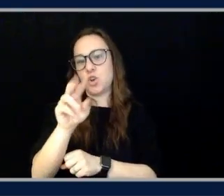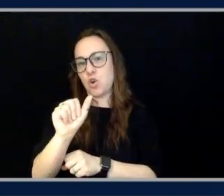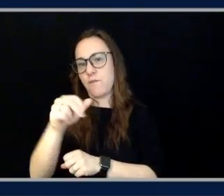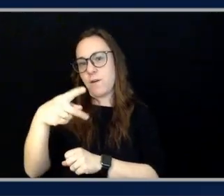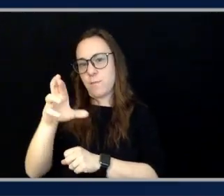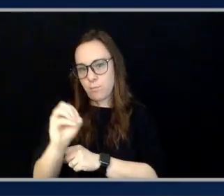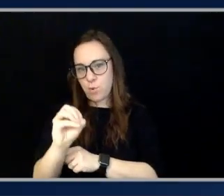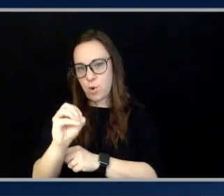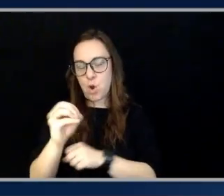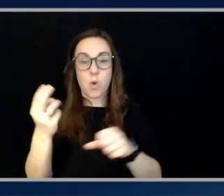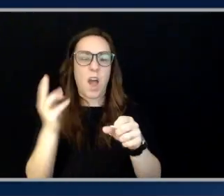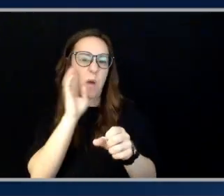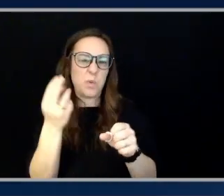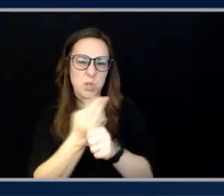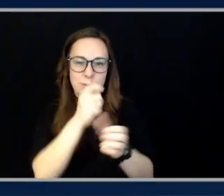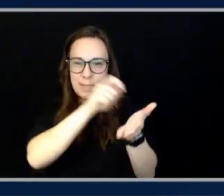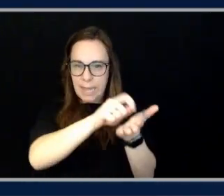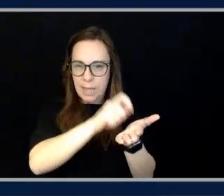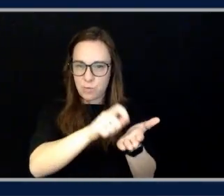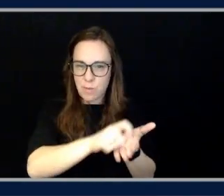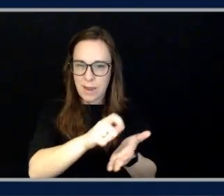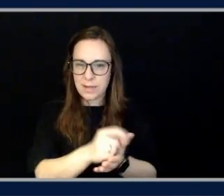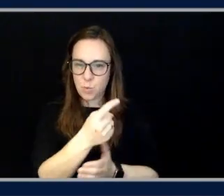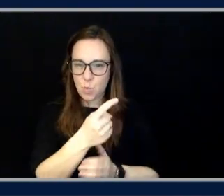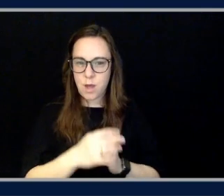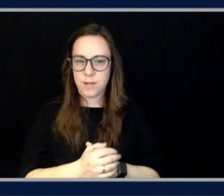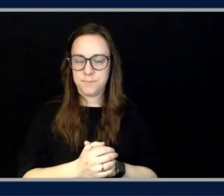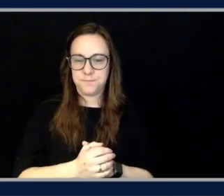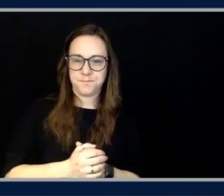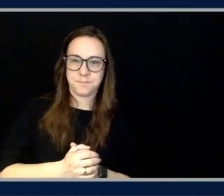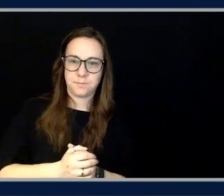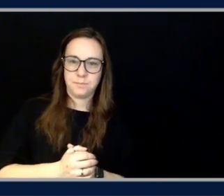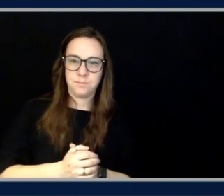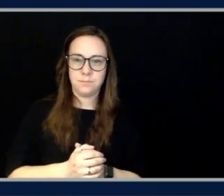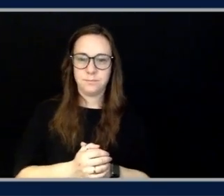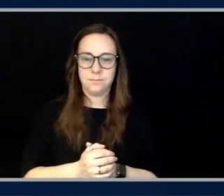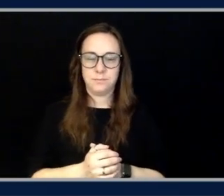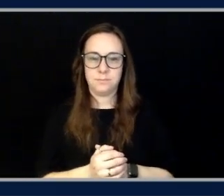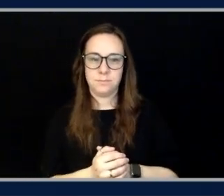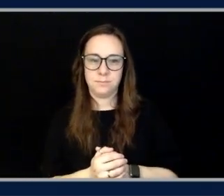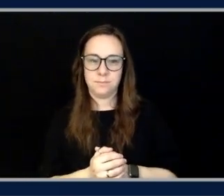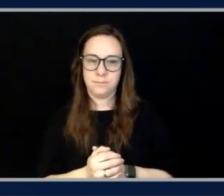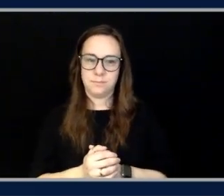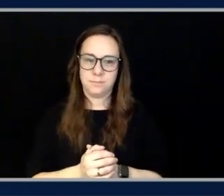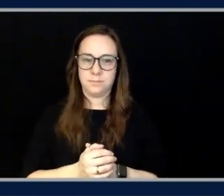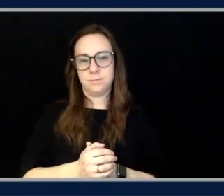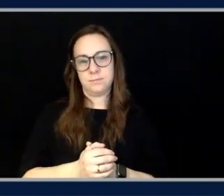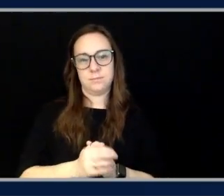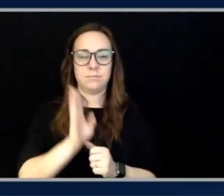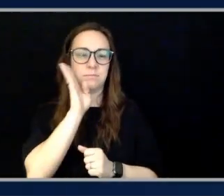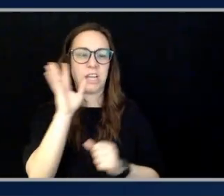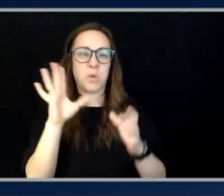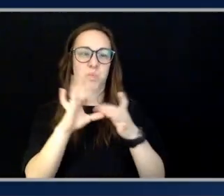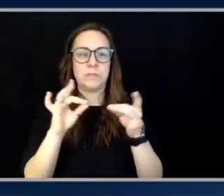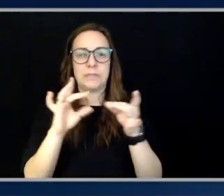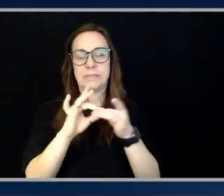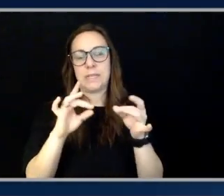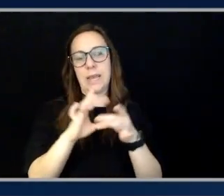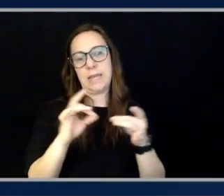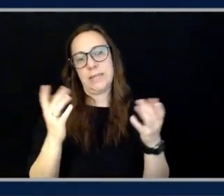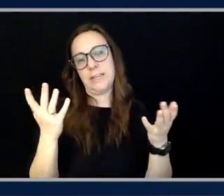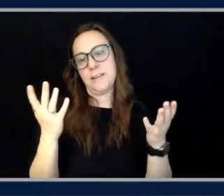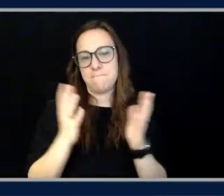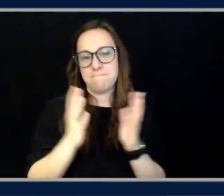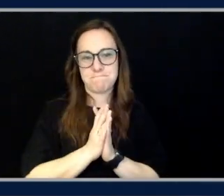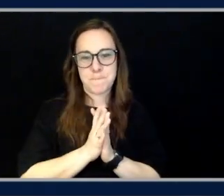the handwriting one. all I'm going to say is trans. As you do